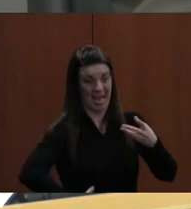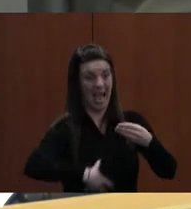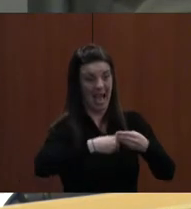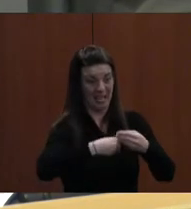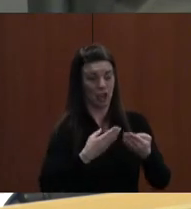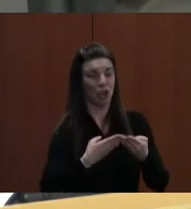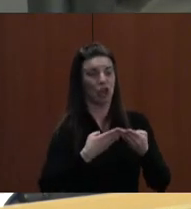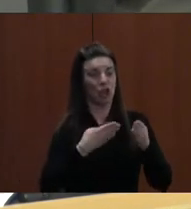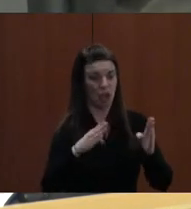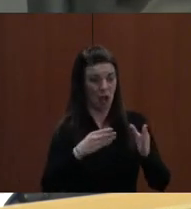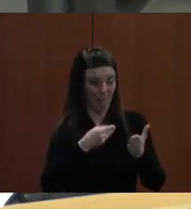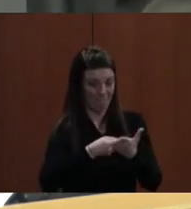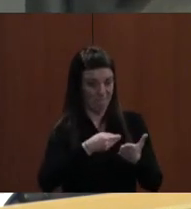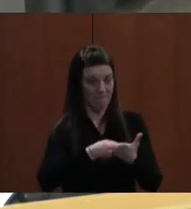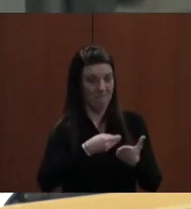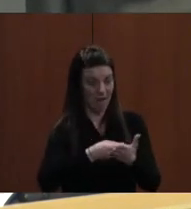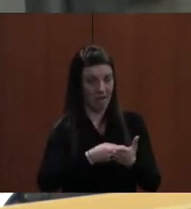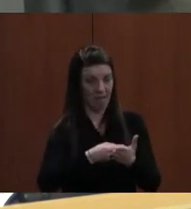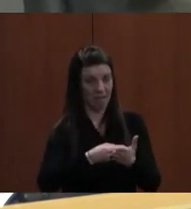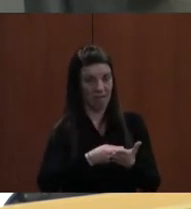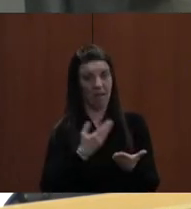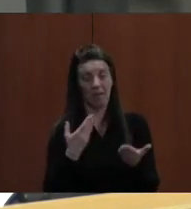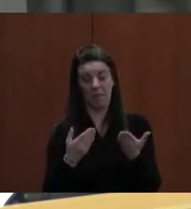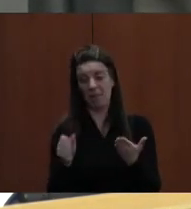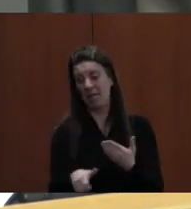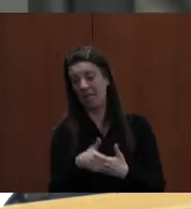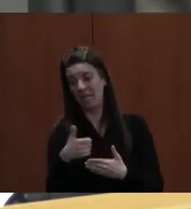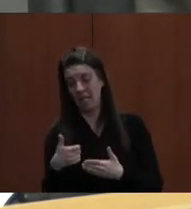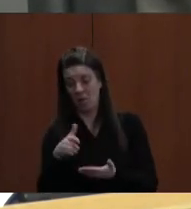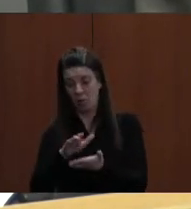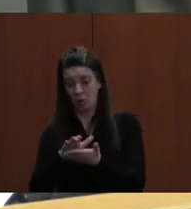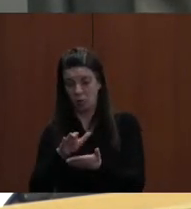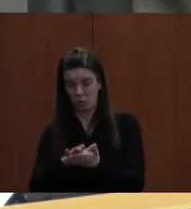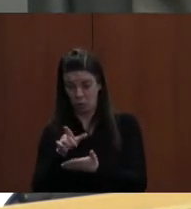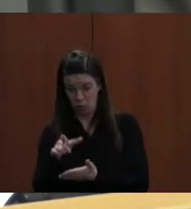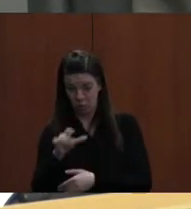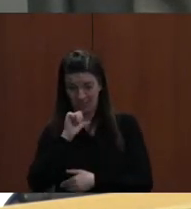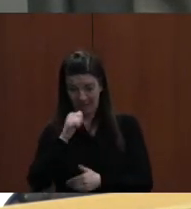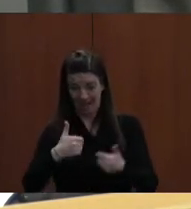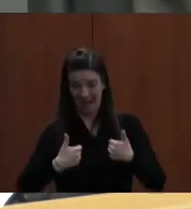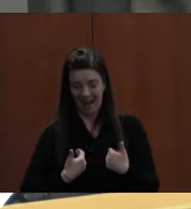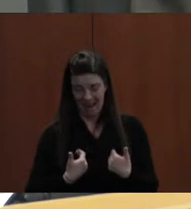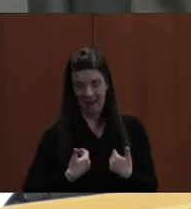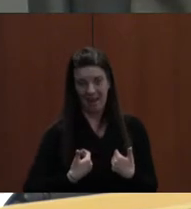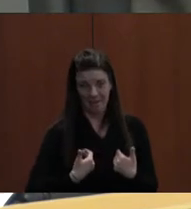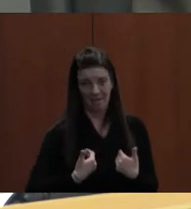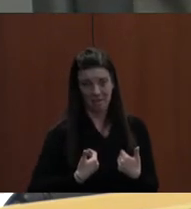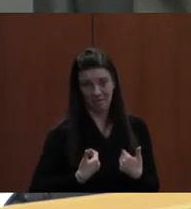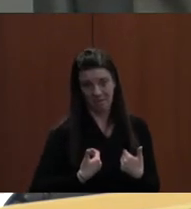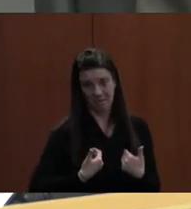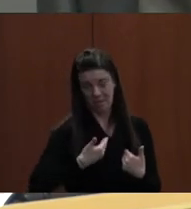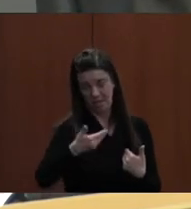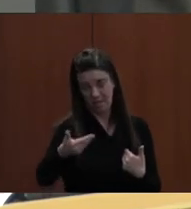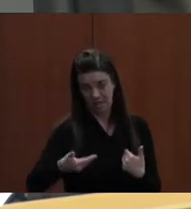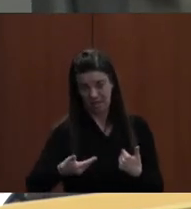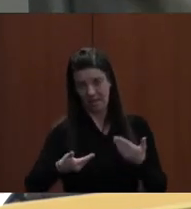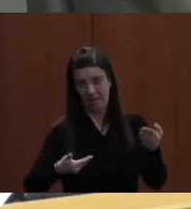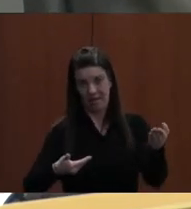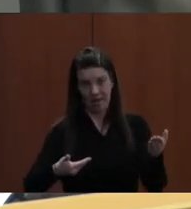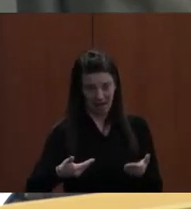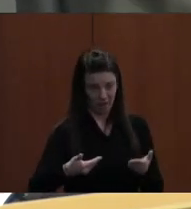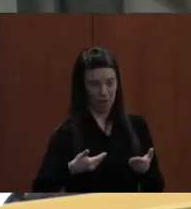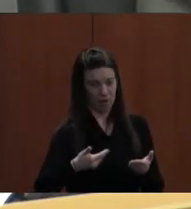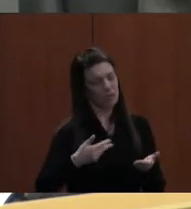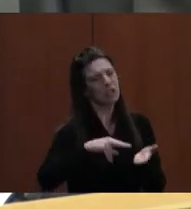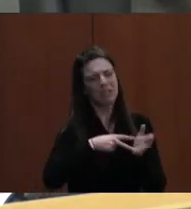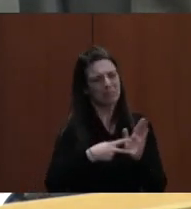that are half-time. I might even need another half. It might be pulled the other half from somewhere else. I think I just need two full-time